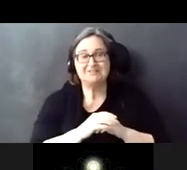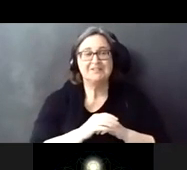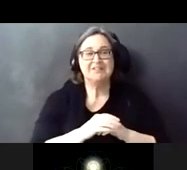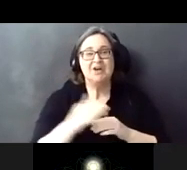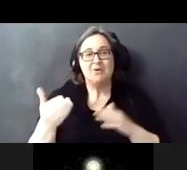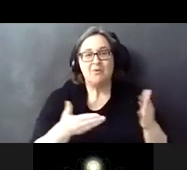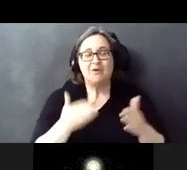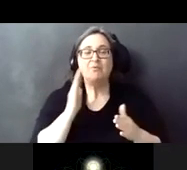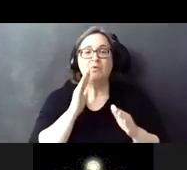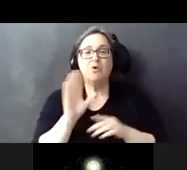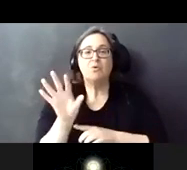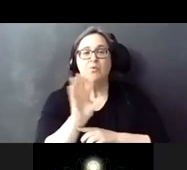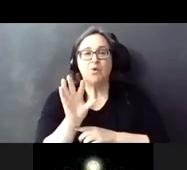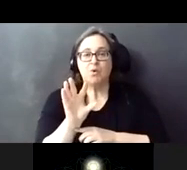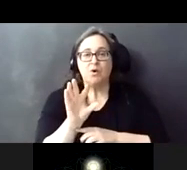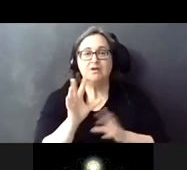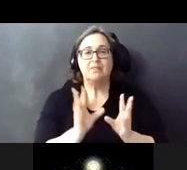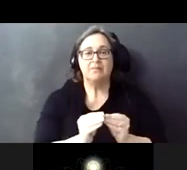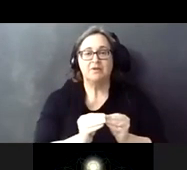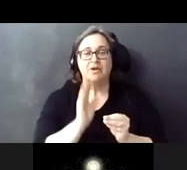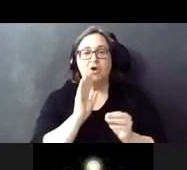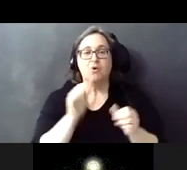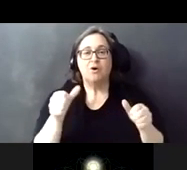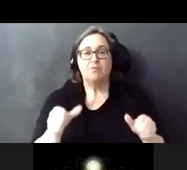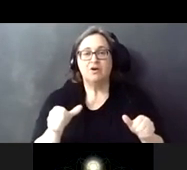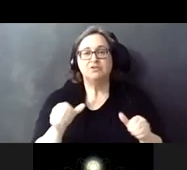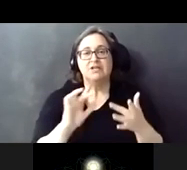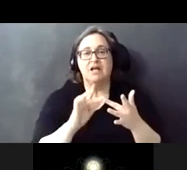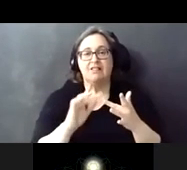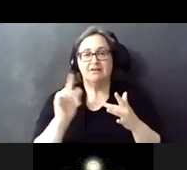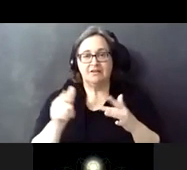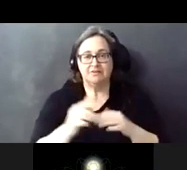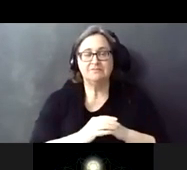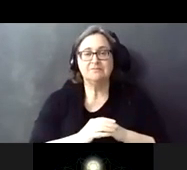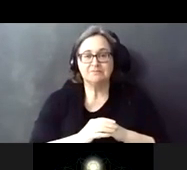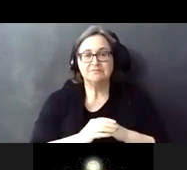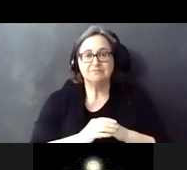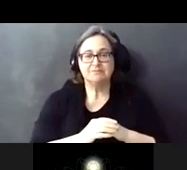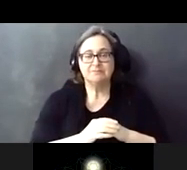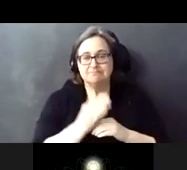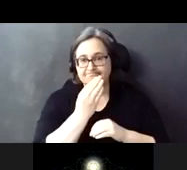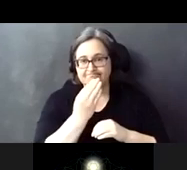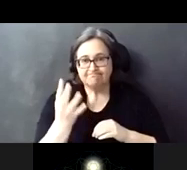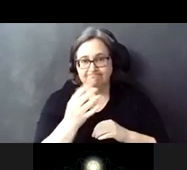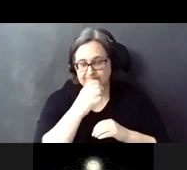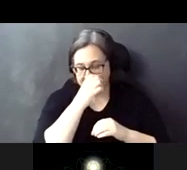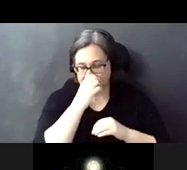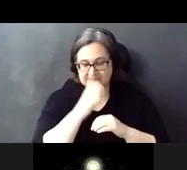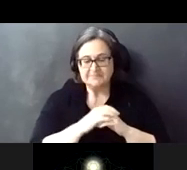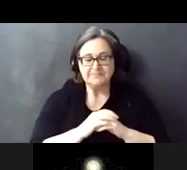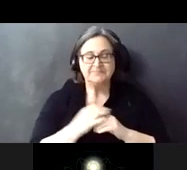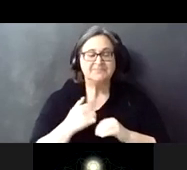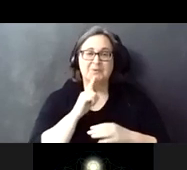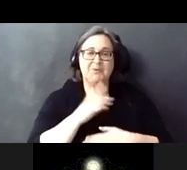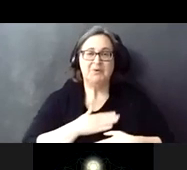going to be recording this meeting, and it will be posted online afterwards as well for your information. We